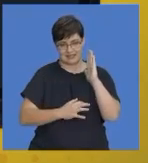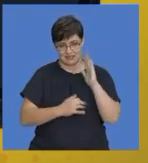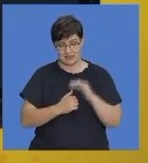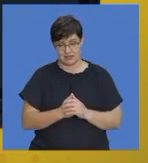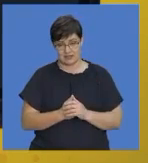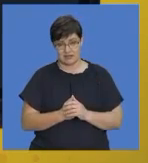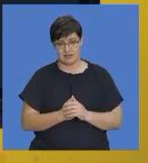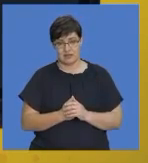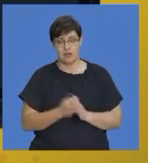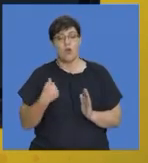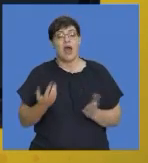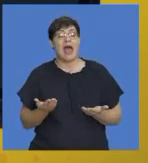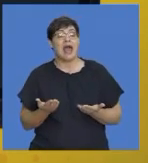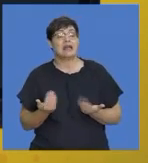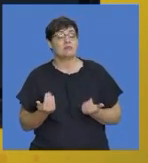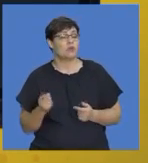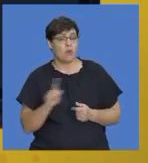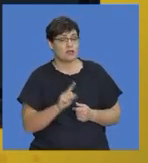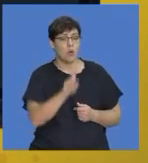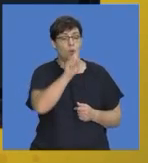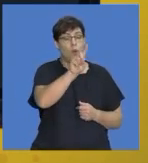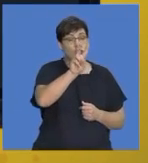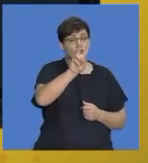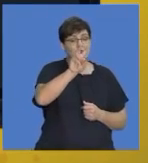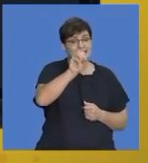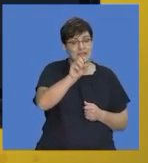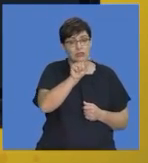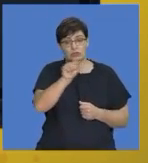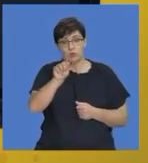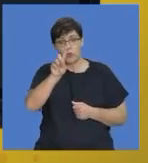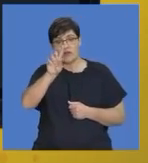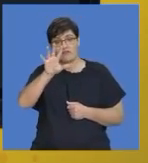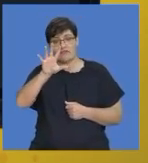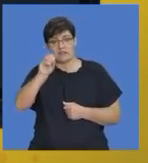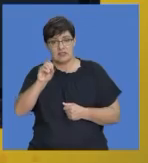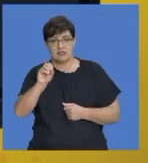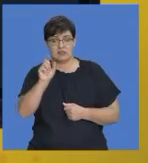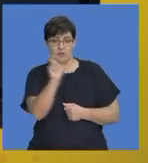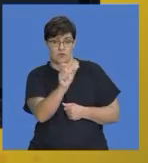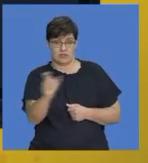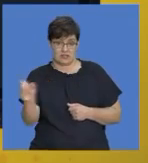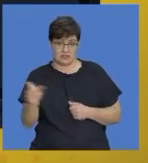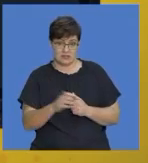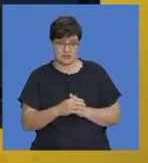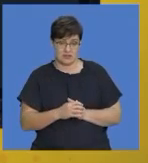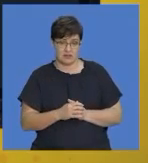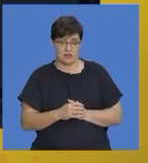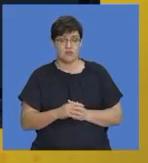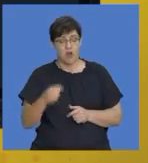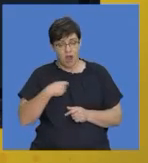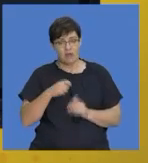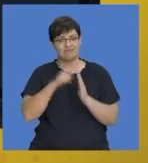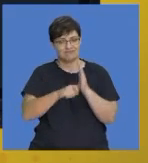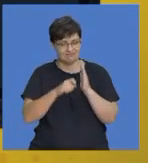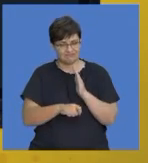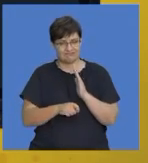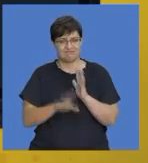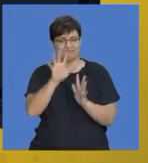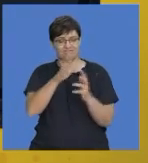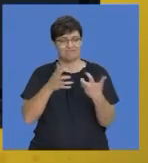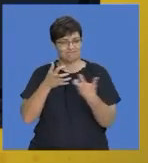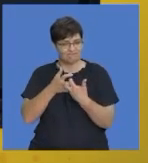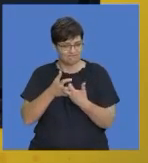and we are expected to write 120 to 150 words. So, naturally, our obituary will have to